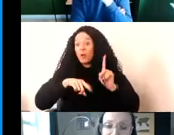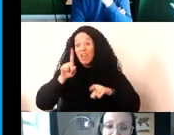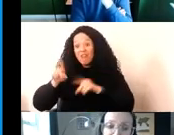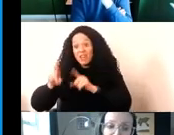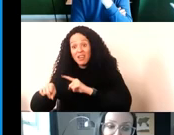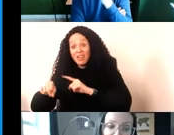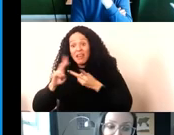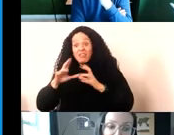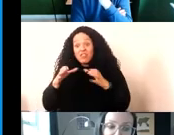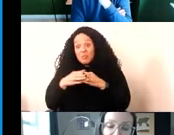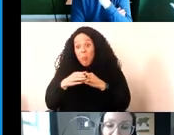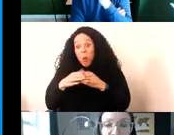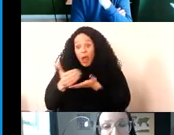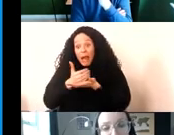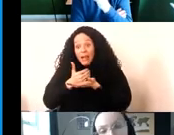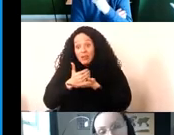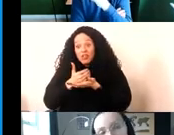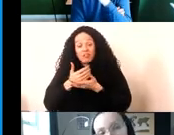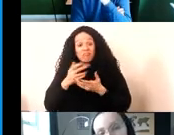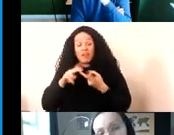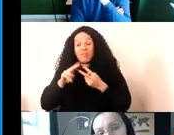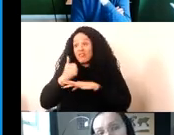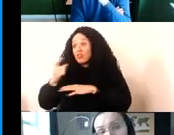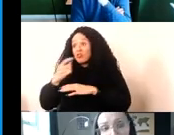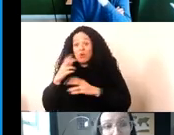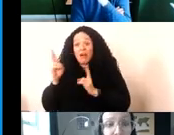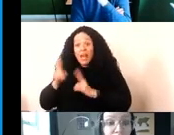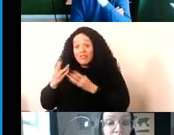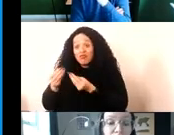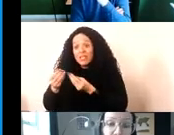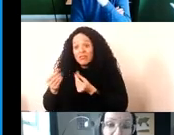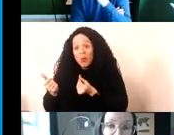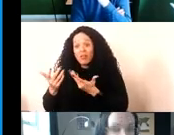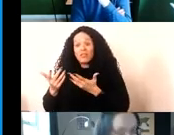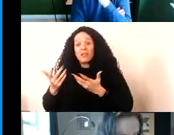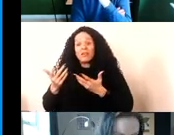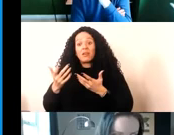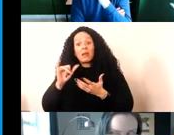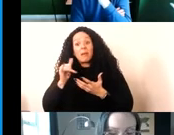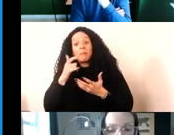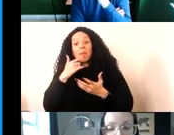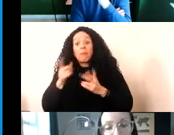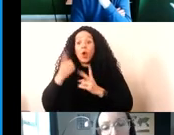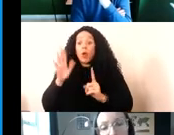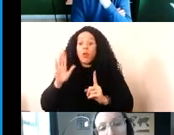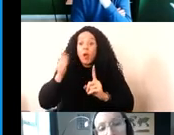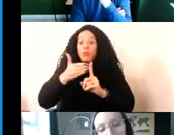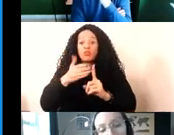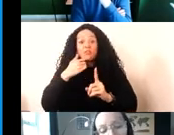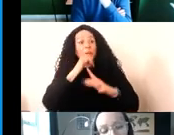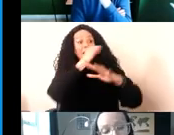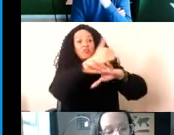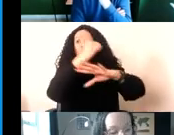smaller collections with less resources. And there may be cases where other approaches like cross institutional collaboration